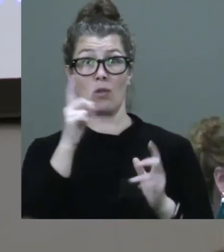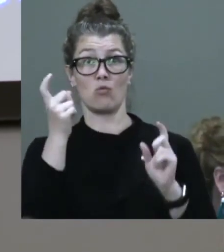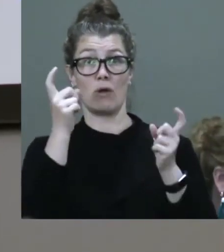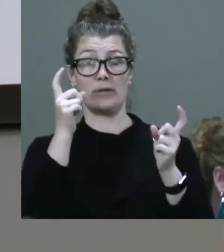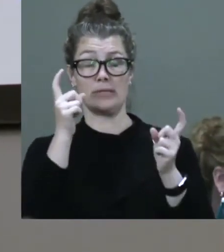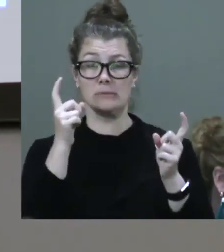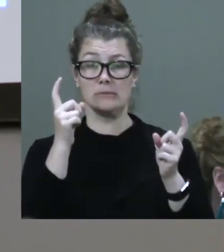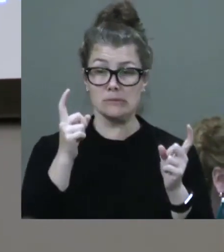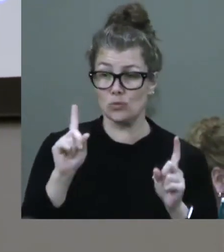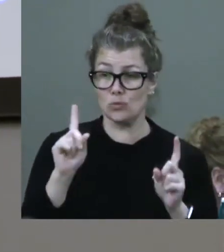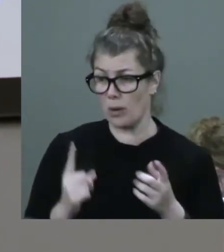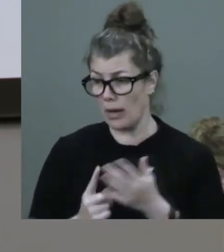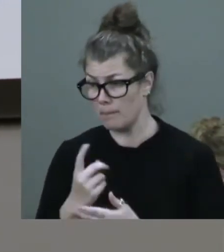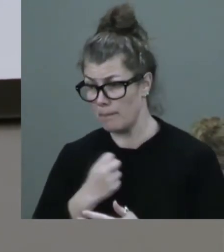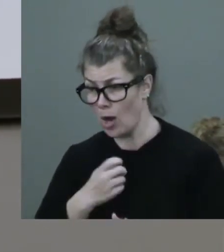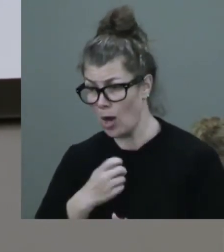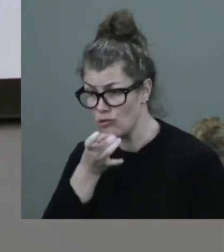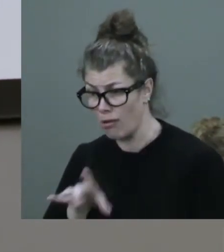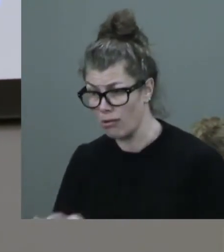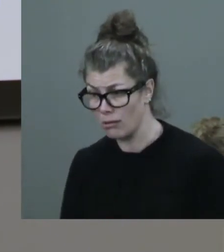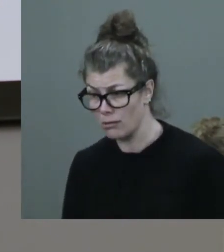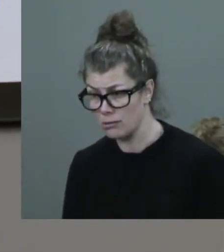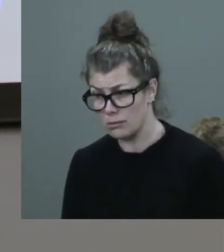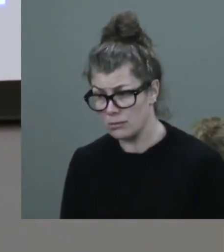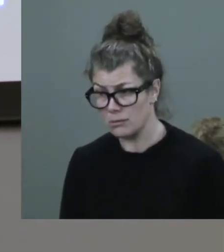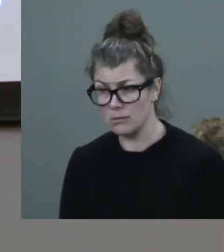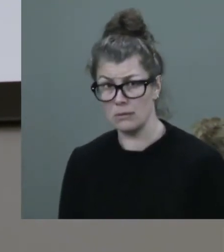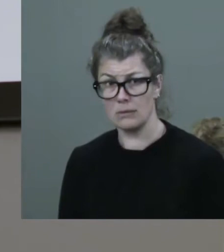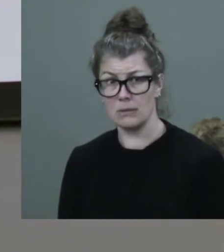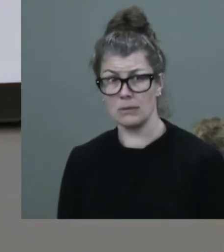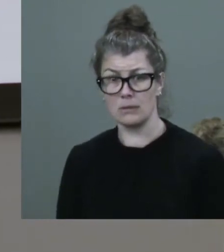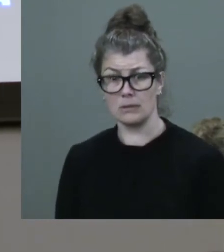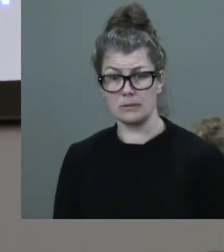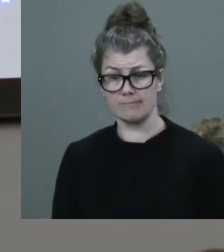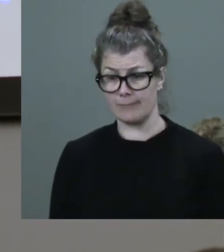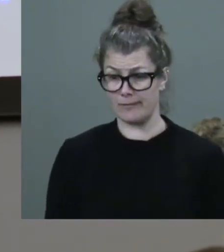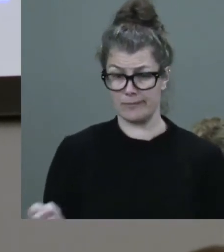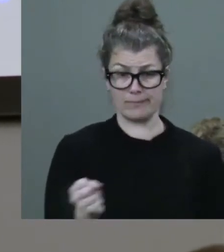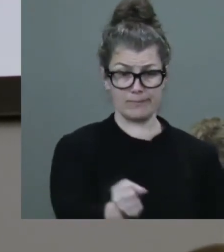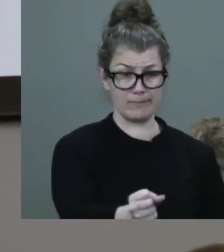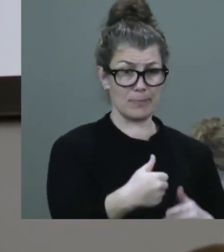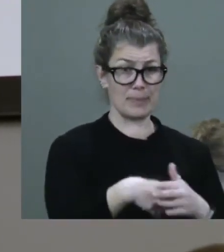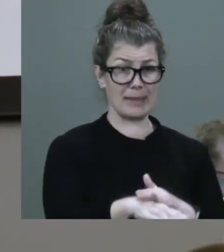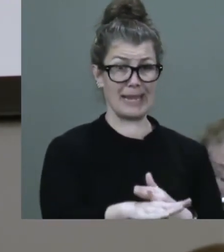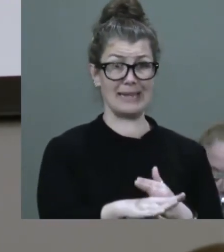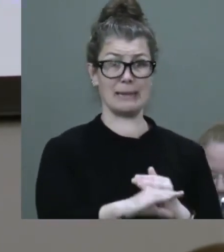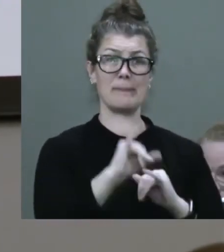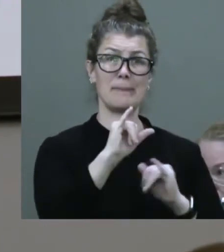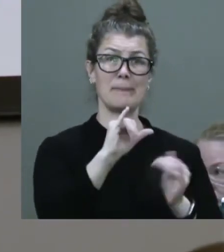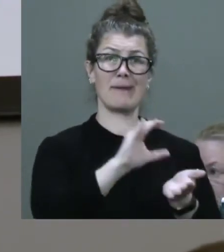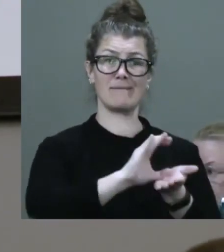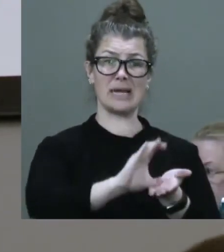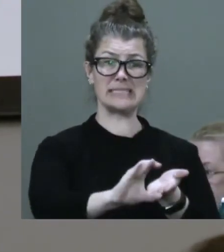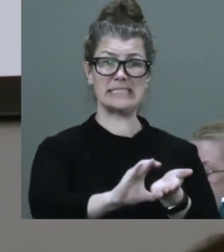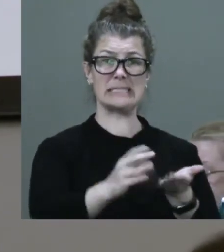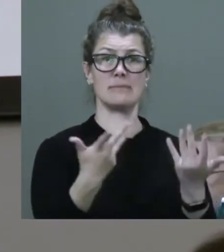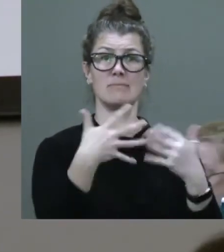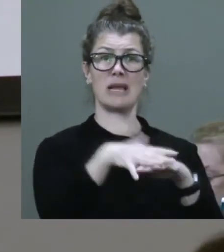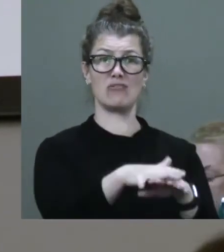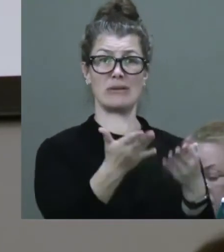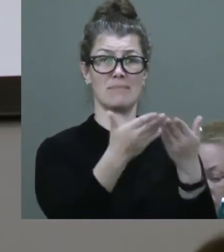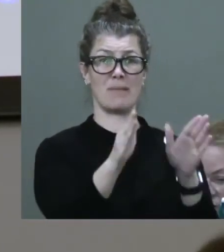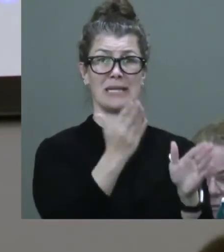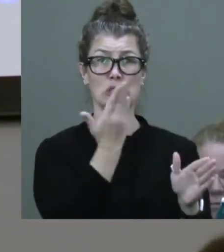to their child, you know, in a situation where you're put into a poorly funded mainstream public school.